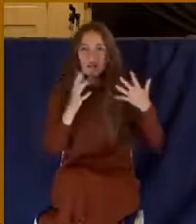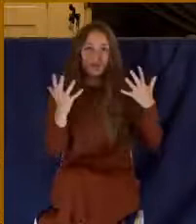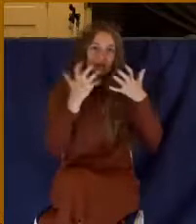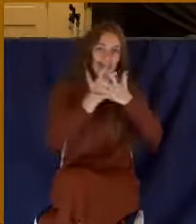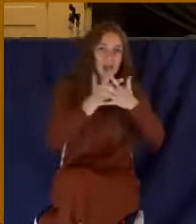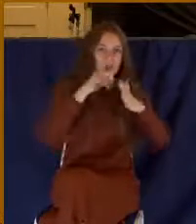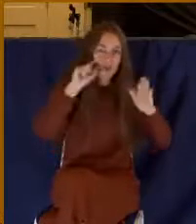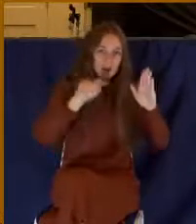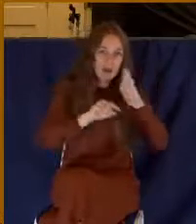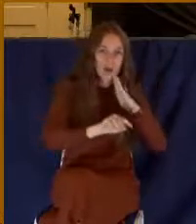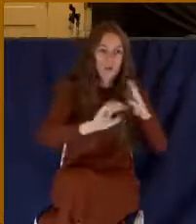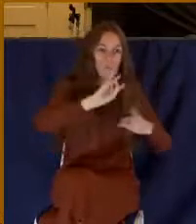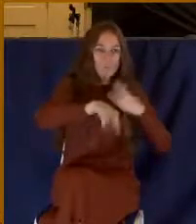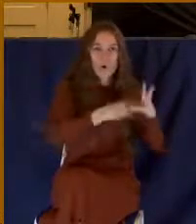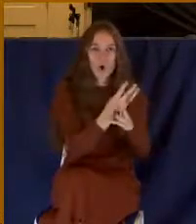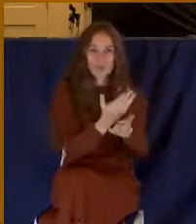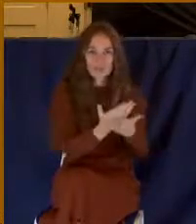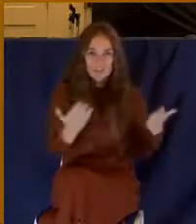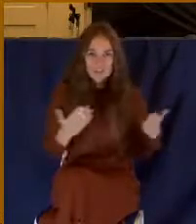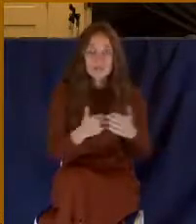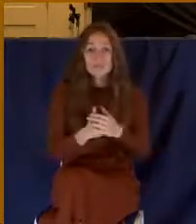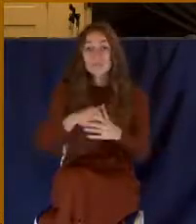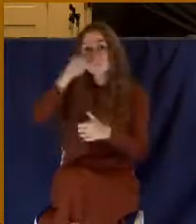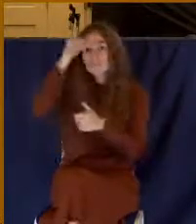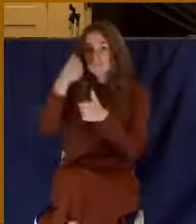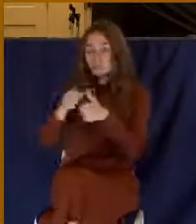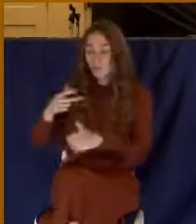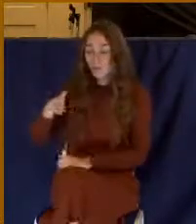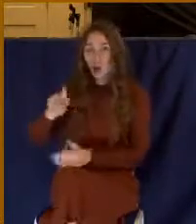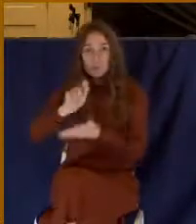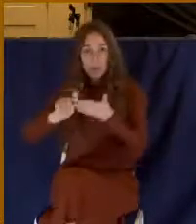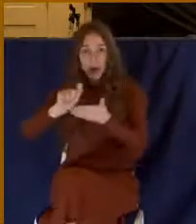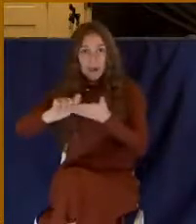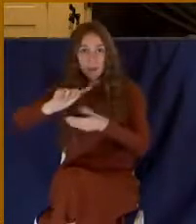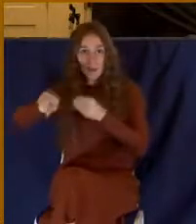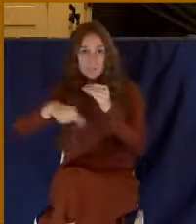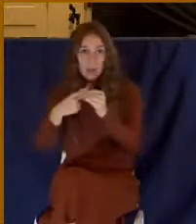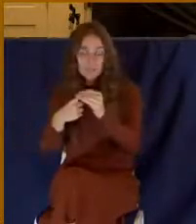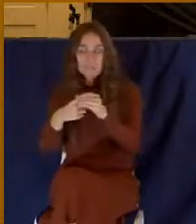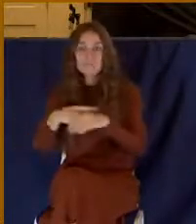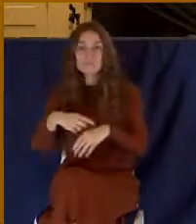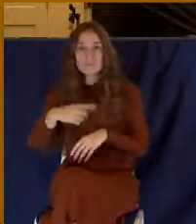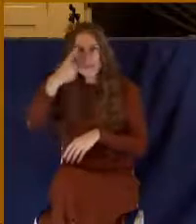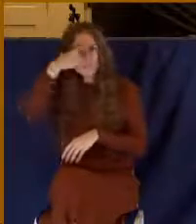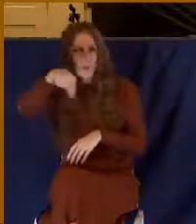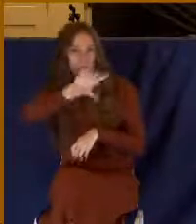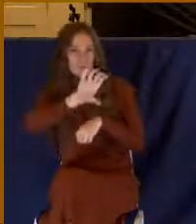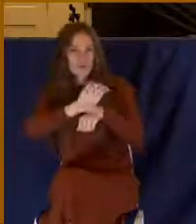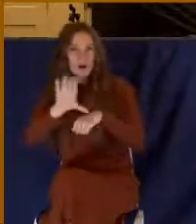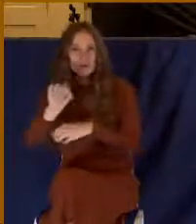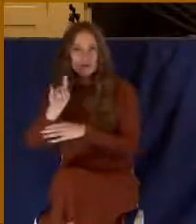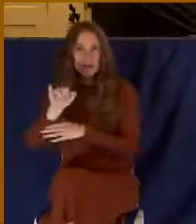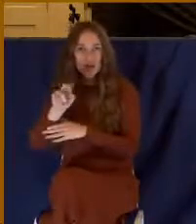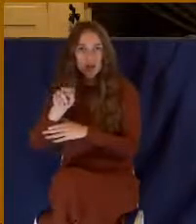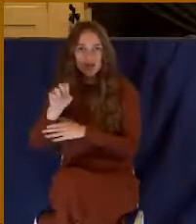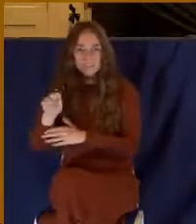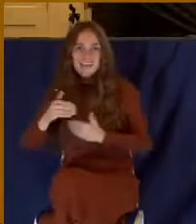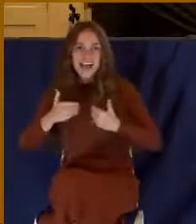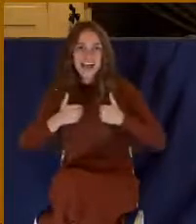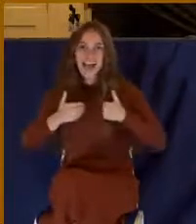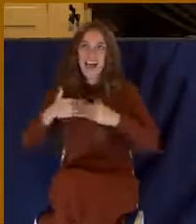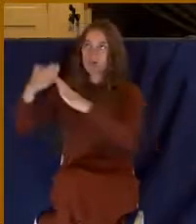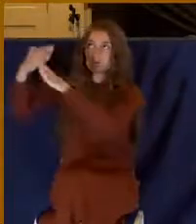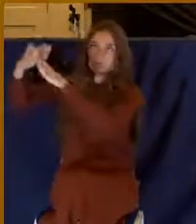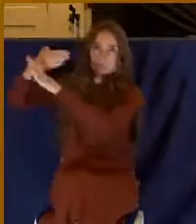that Paul was writing about in the book of Colossians. There was a heresy that had sprung up in the church. And the big idea that they were really